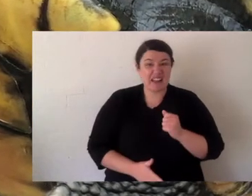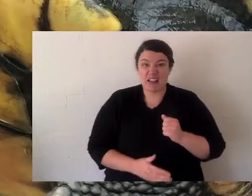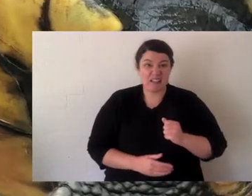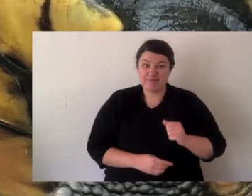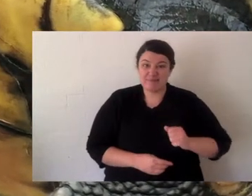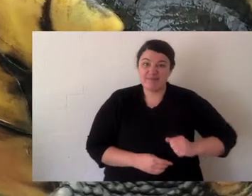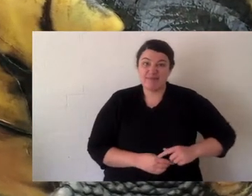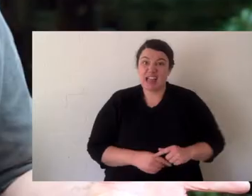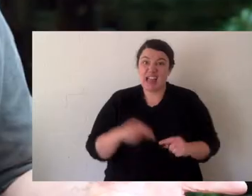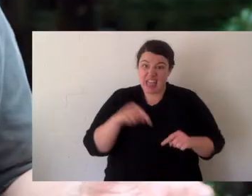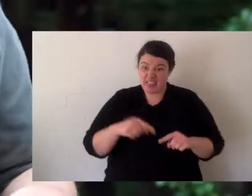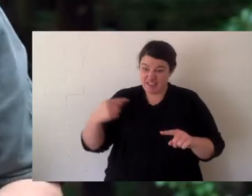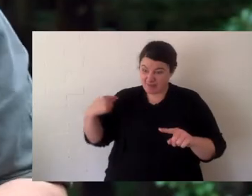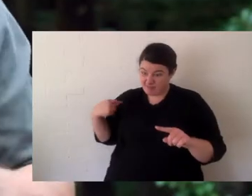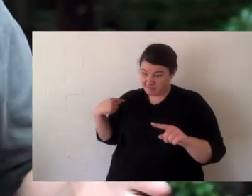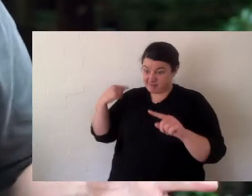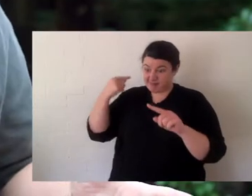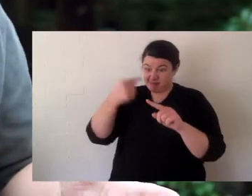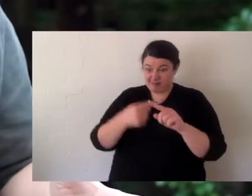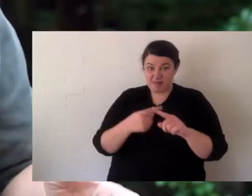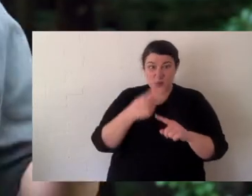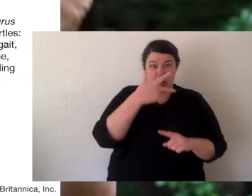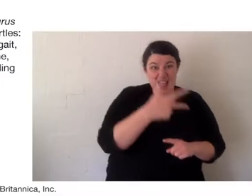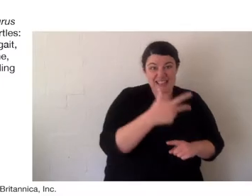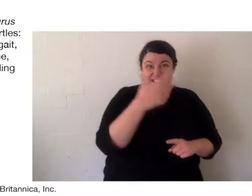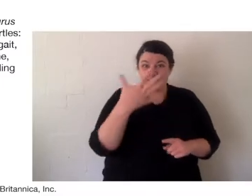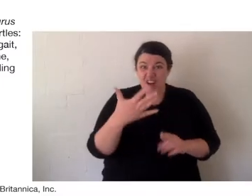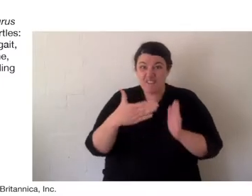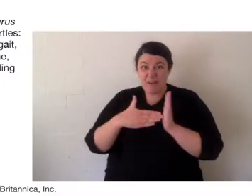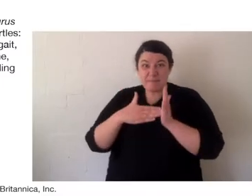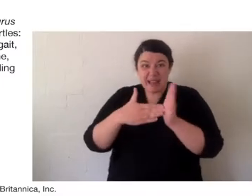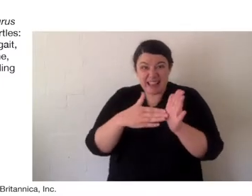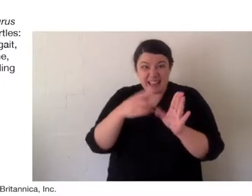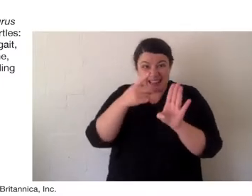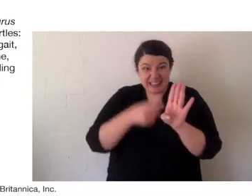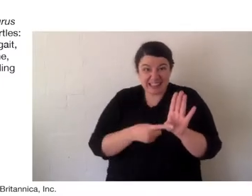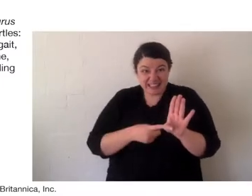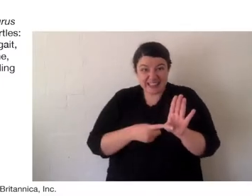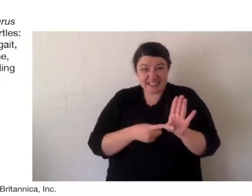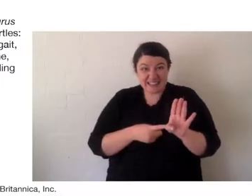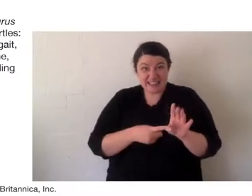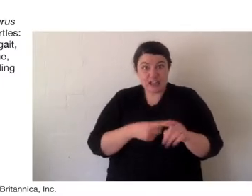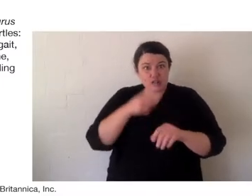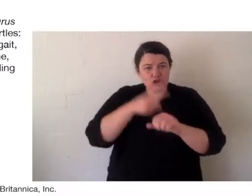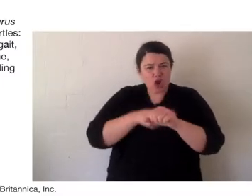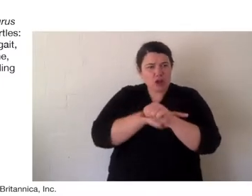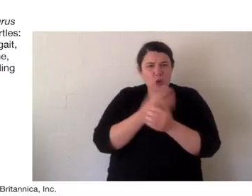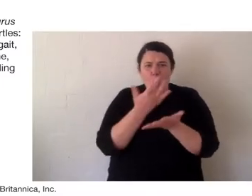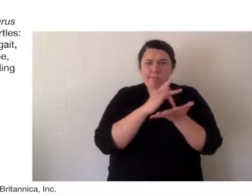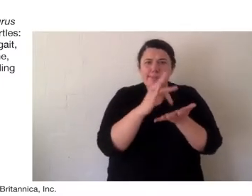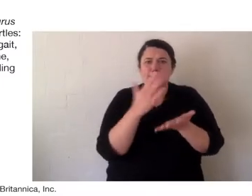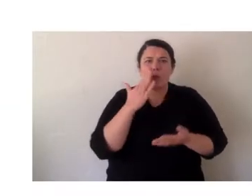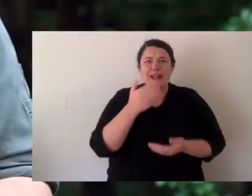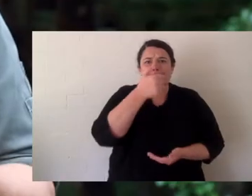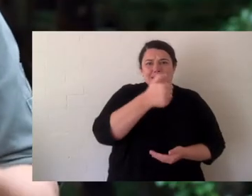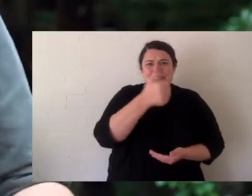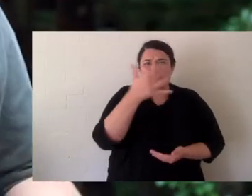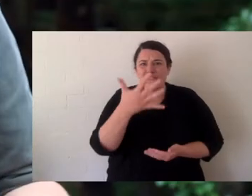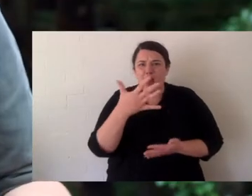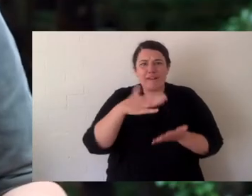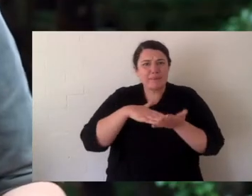disappeared and went extinct they will never be seen again and they've been on this earth for 85 million years.